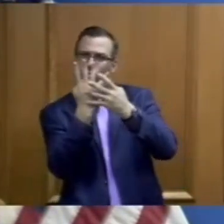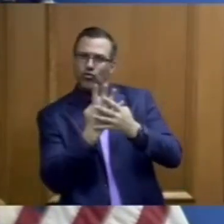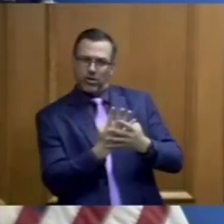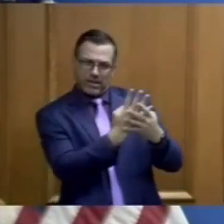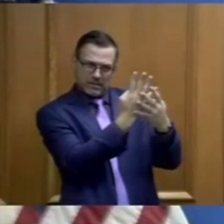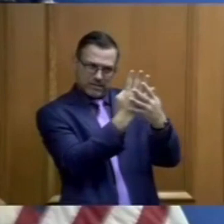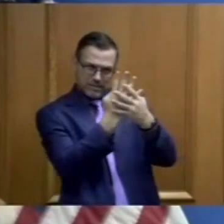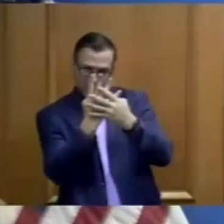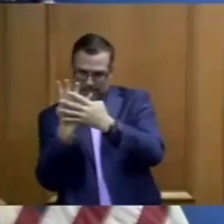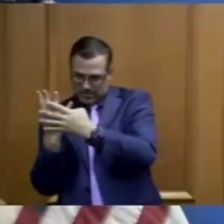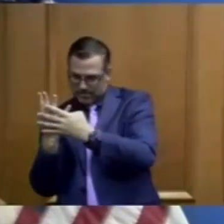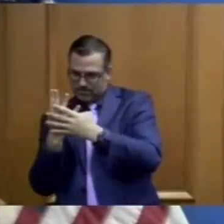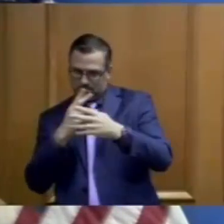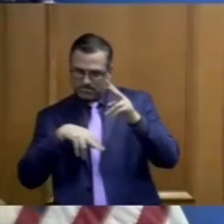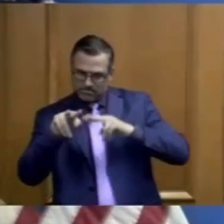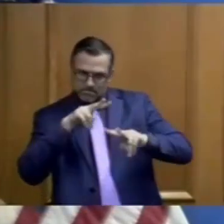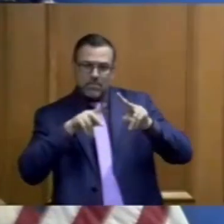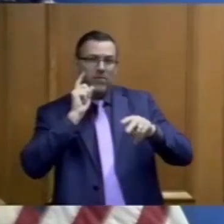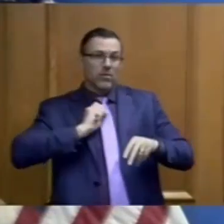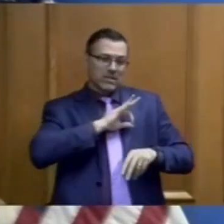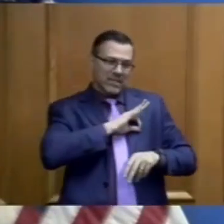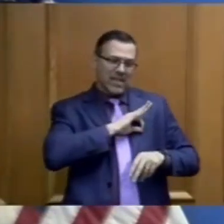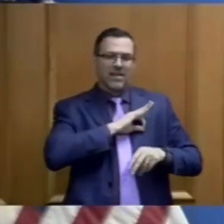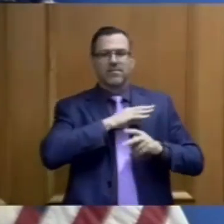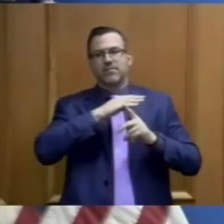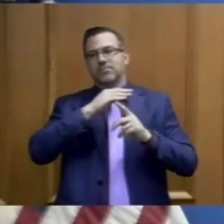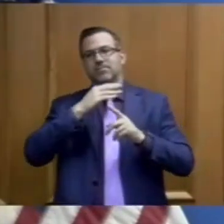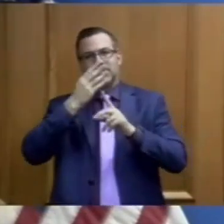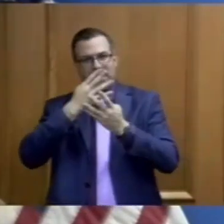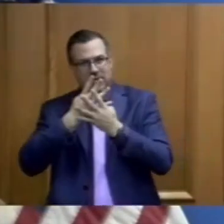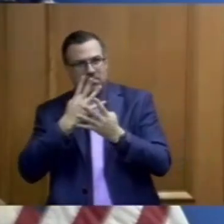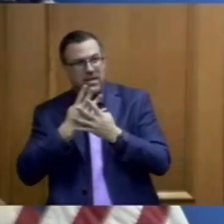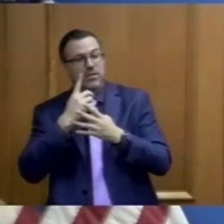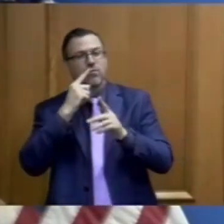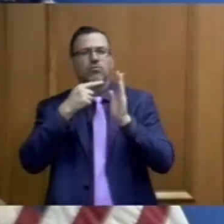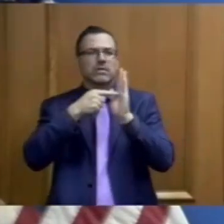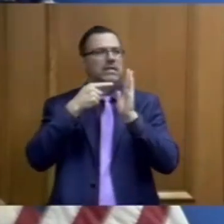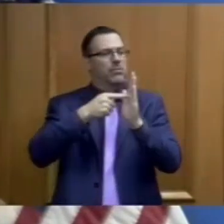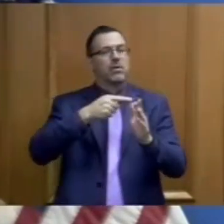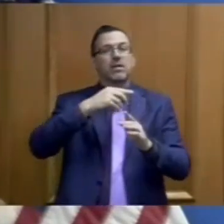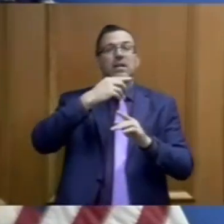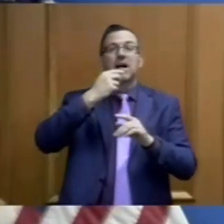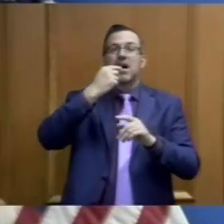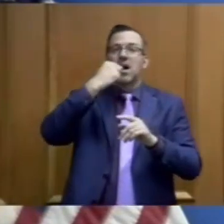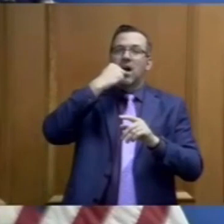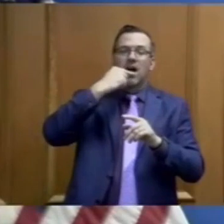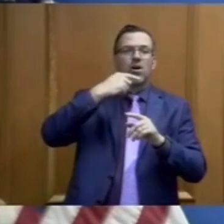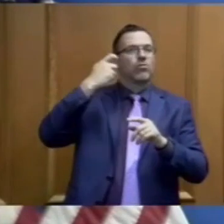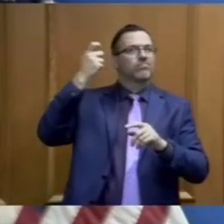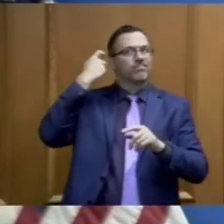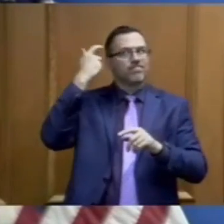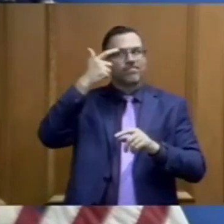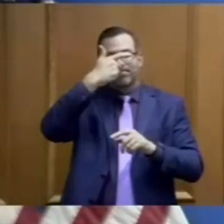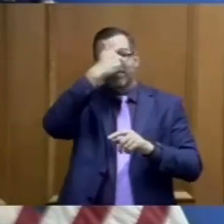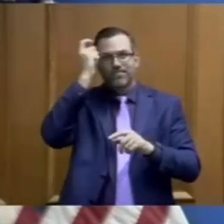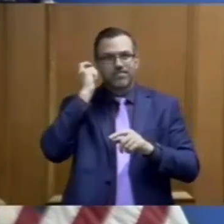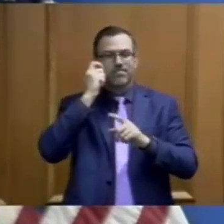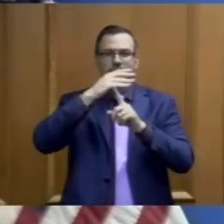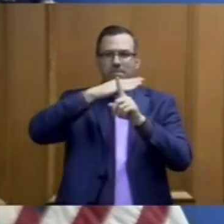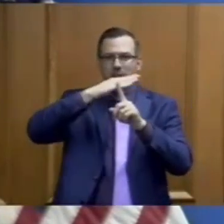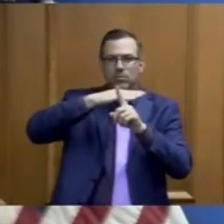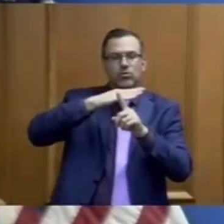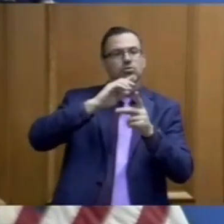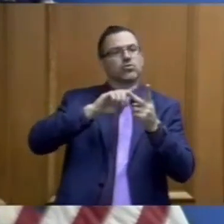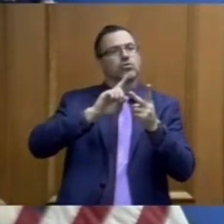for staff and inmates. Temperature checks were conducted and a series of screening questions were asked of staff when they